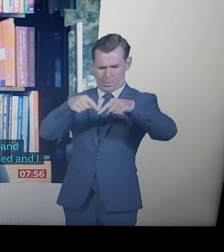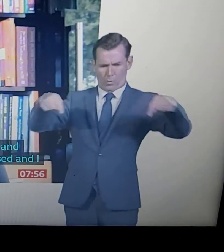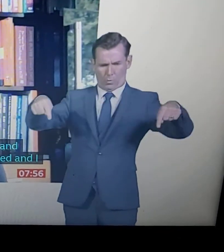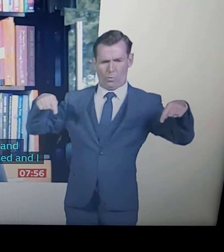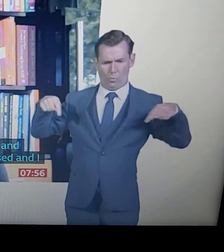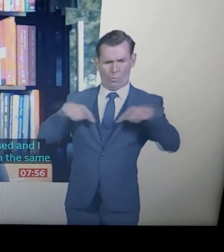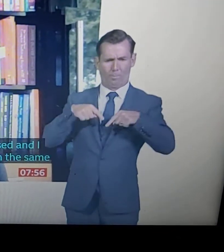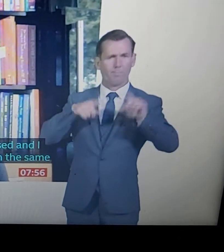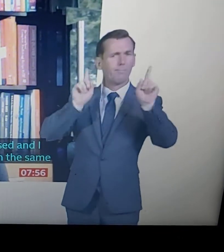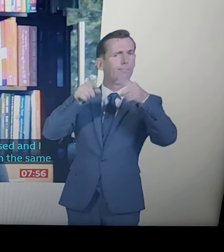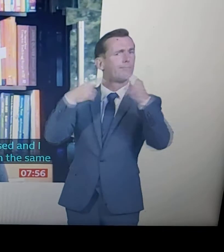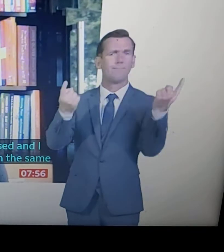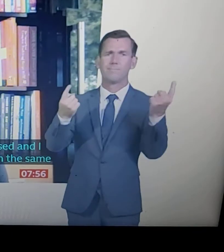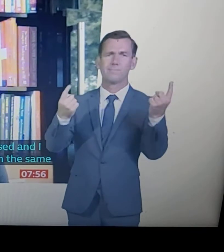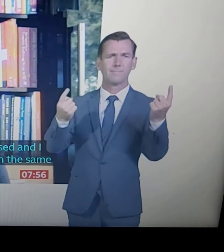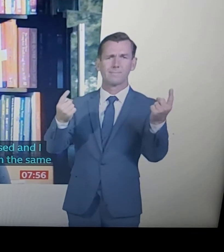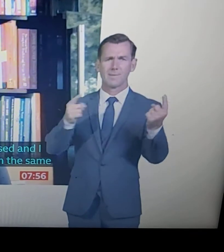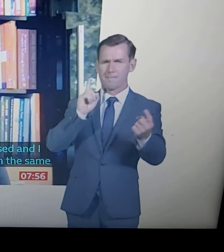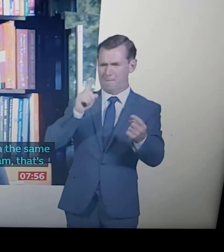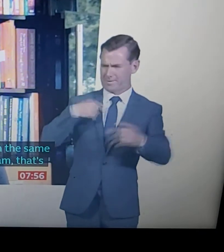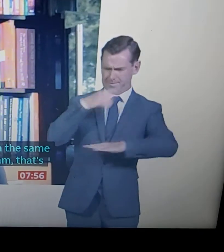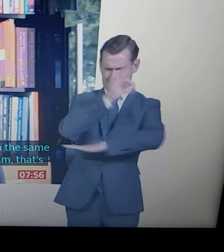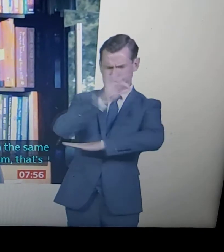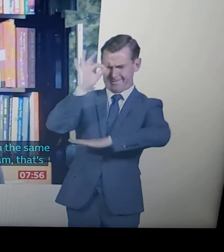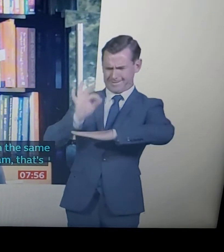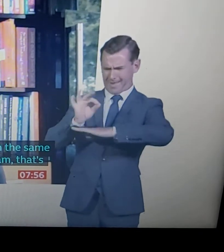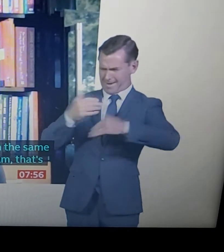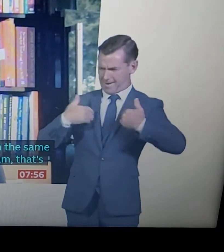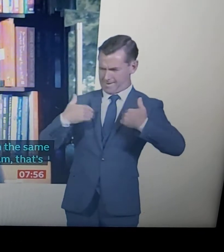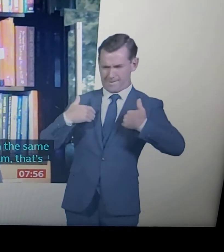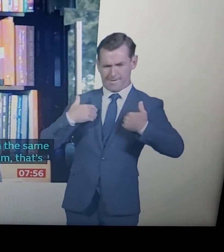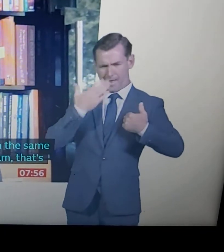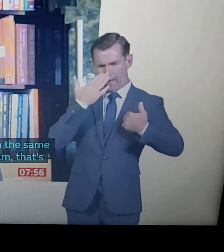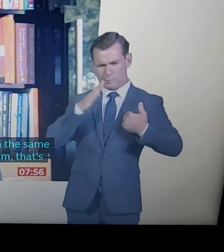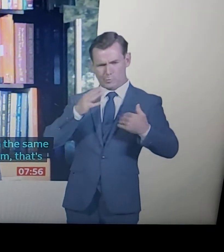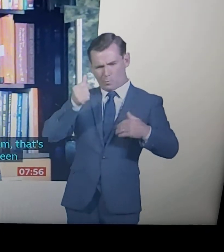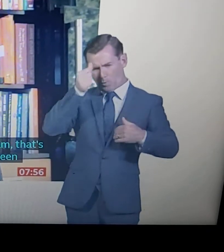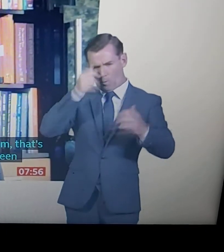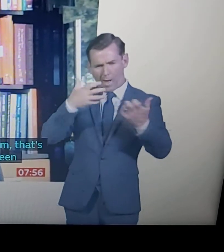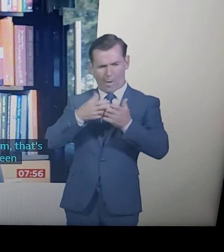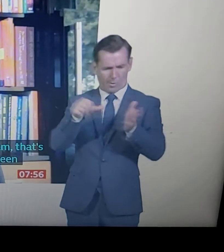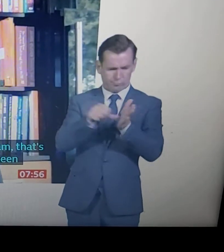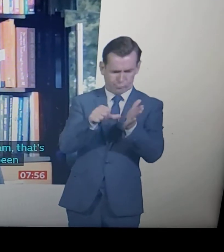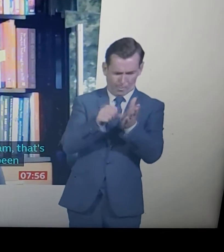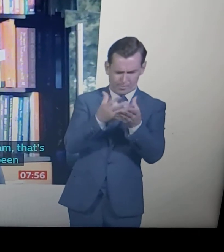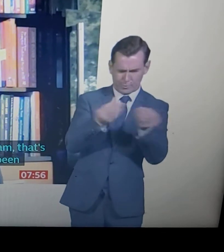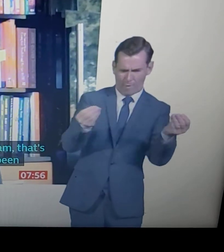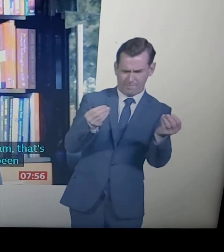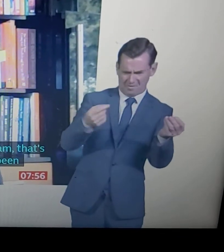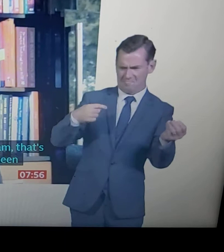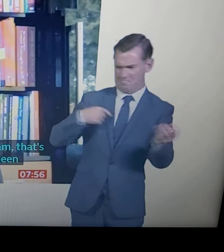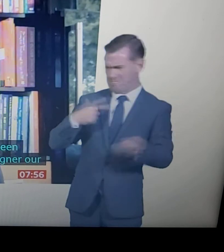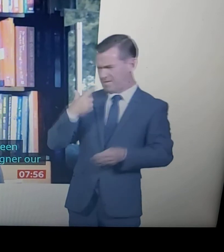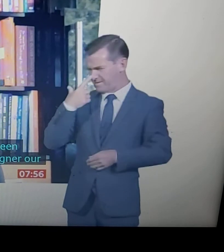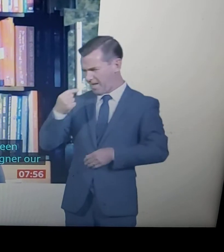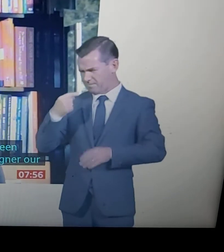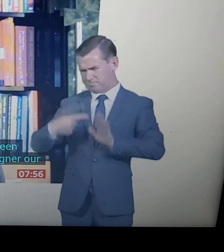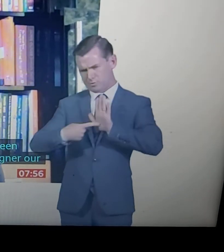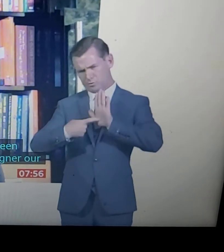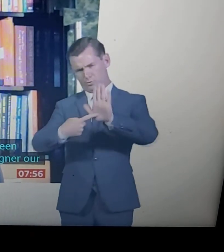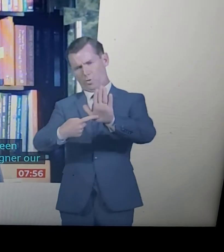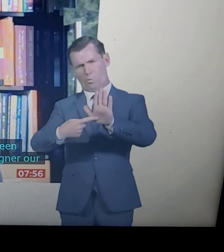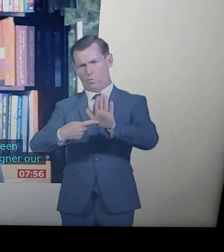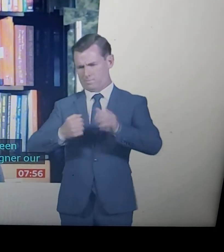job is essentially problem solved. So I like how I figured out how to present this work digitally. We're figuring out new ways to